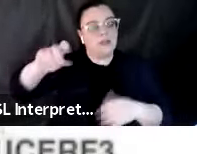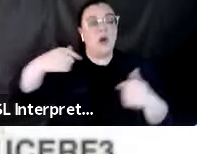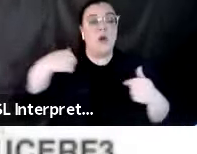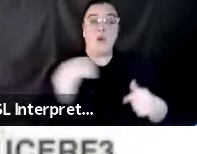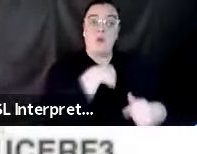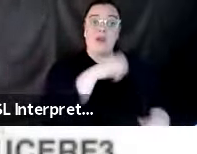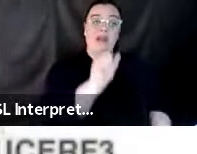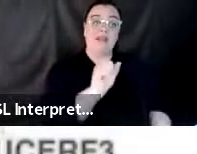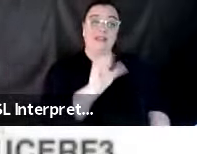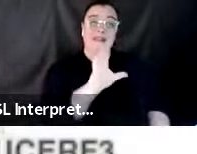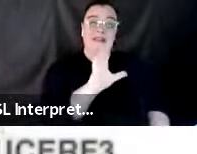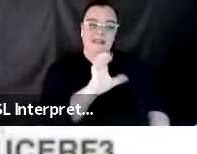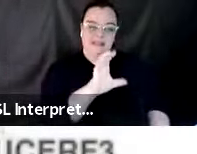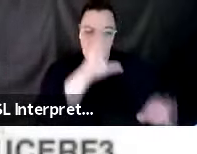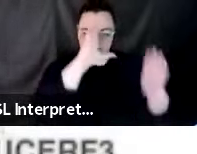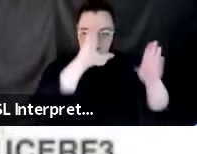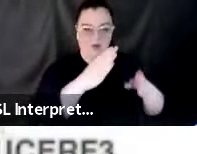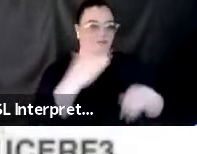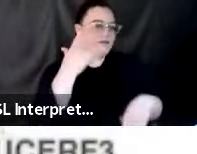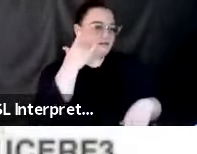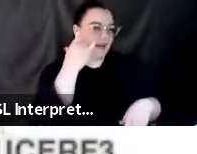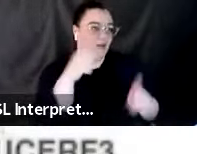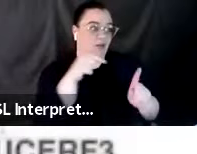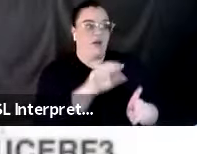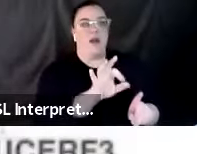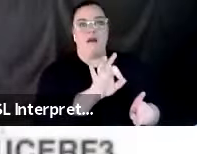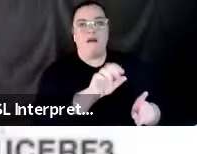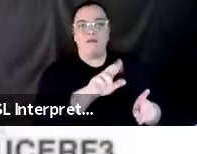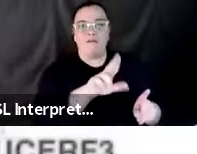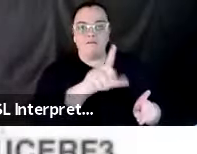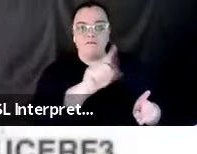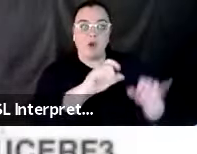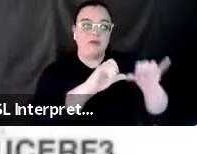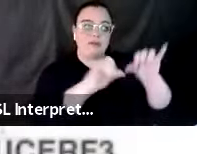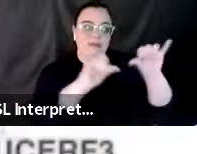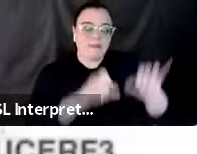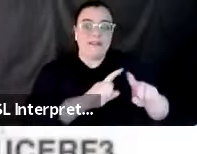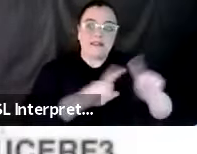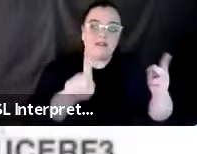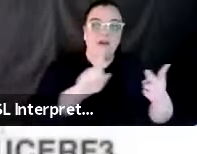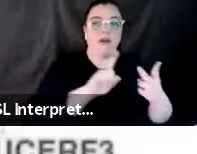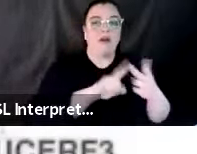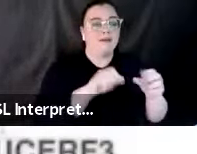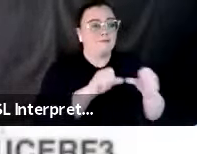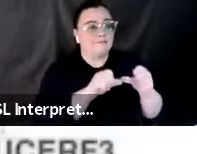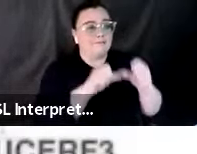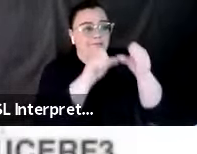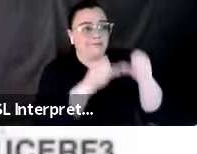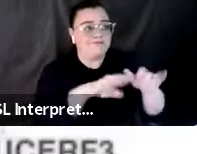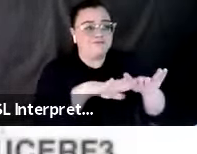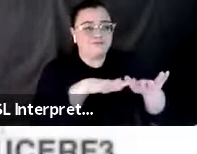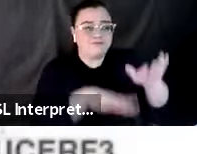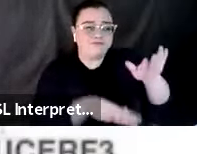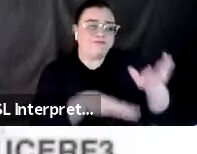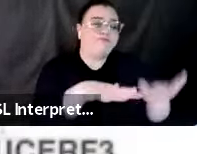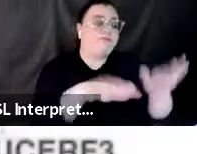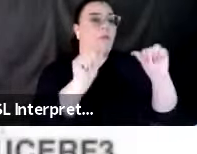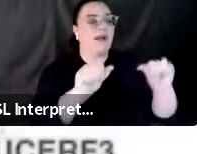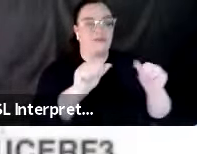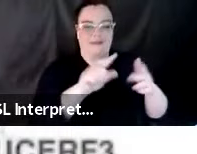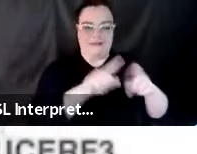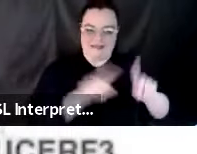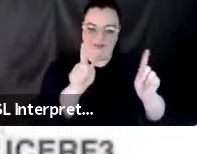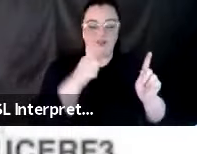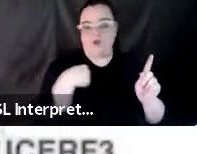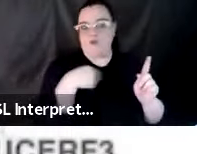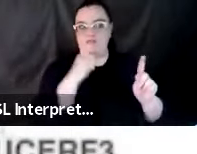issues because the fault system is completely different. The attenuation is different and so on. So there's value in, in, in